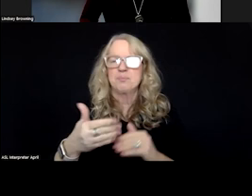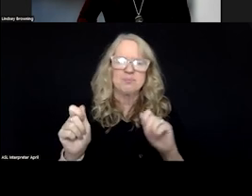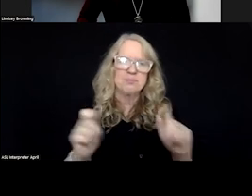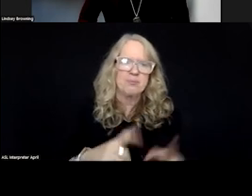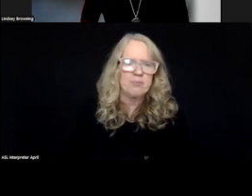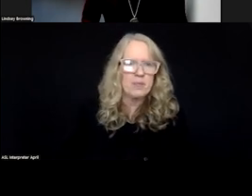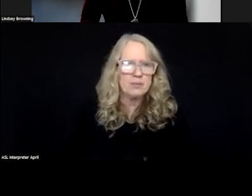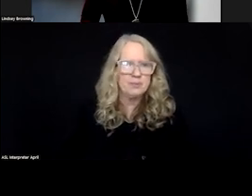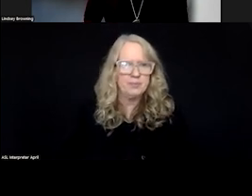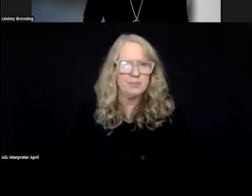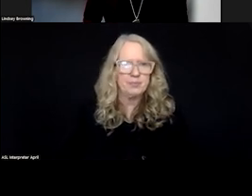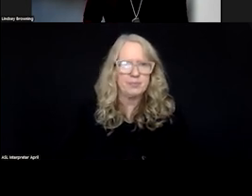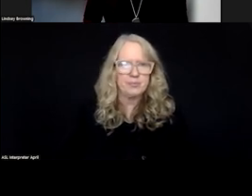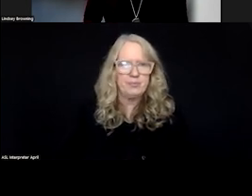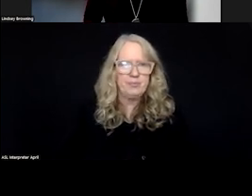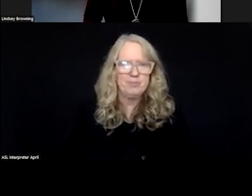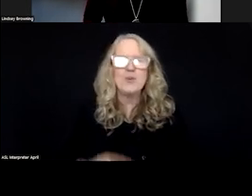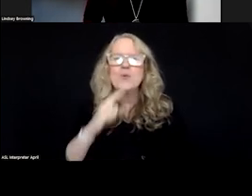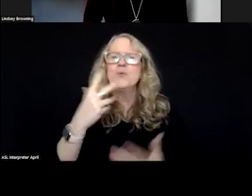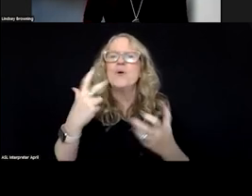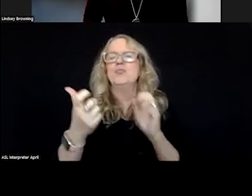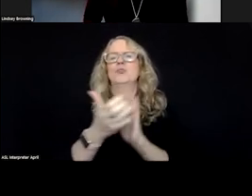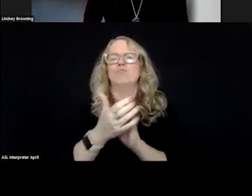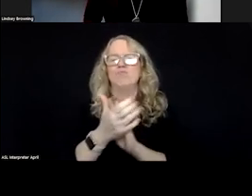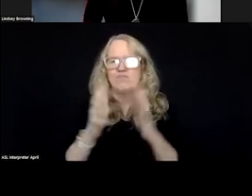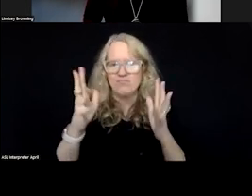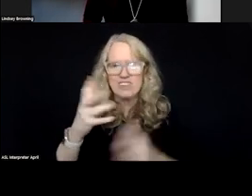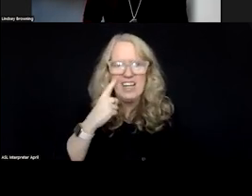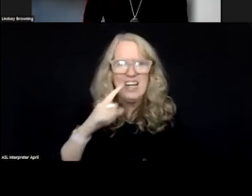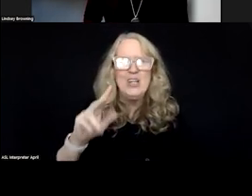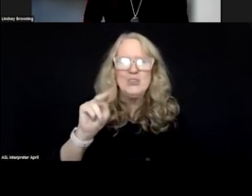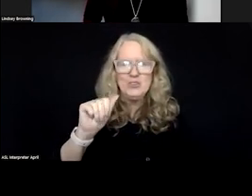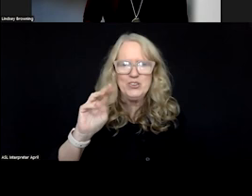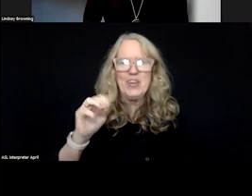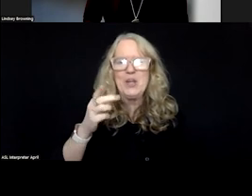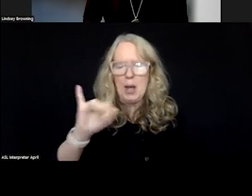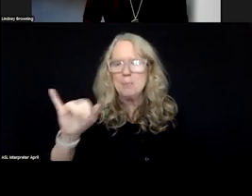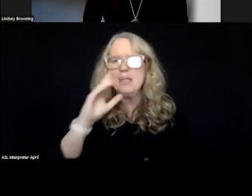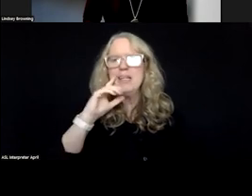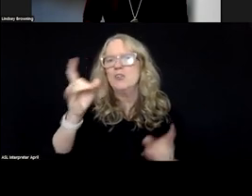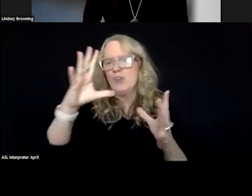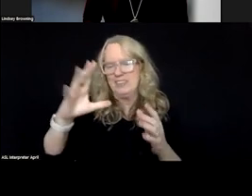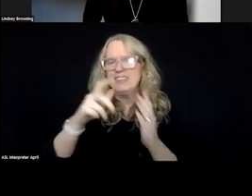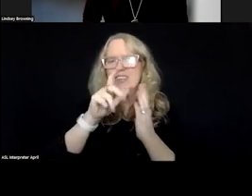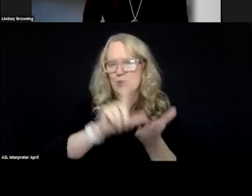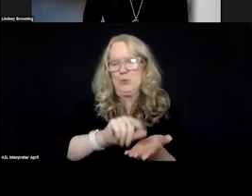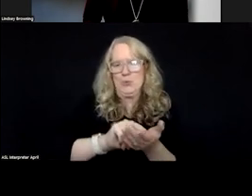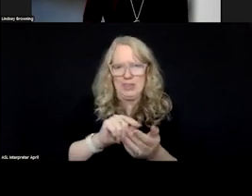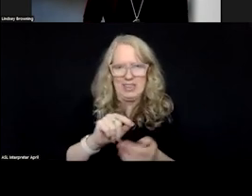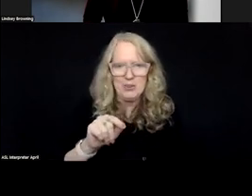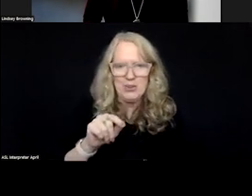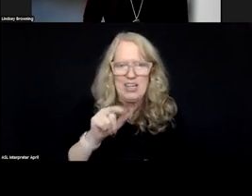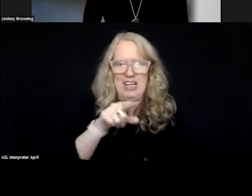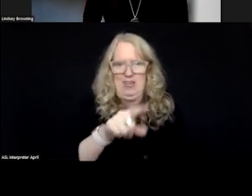We also want to give a quick shout out to the NAMI reimagined crisis newsletter, which is where we lifted this